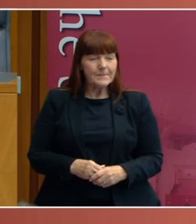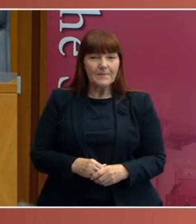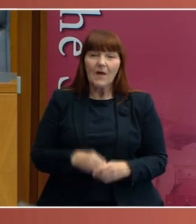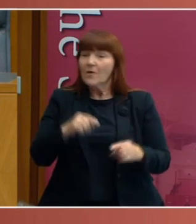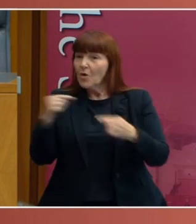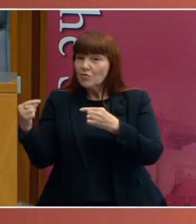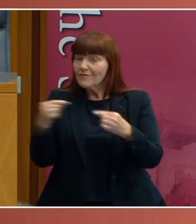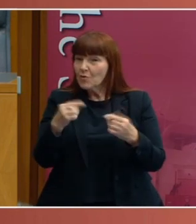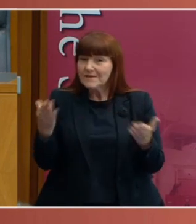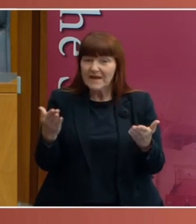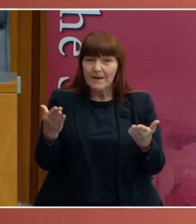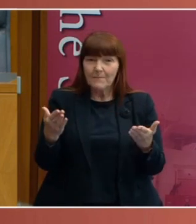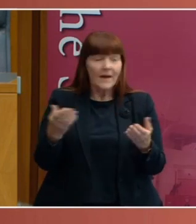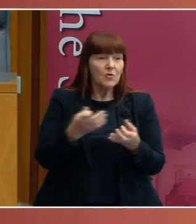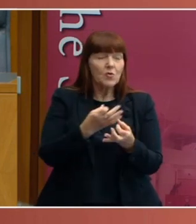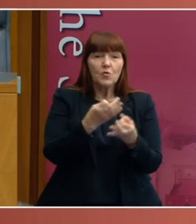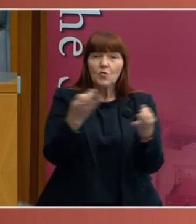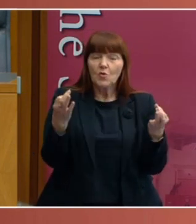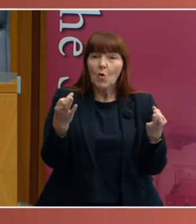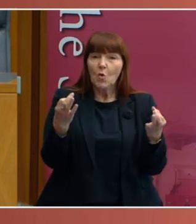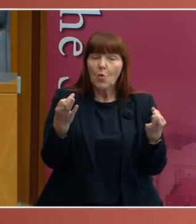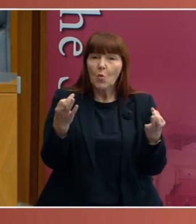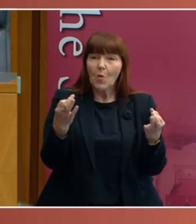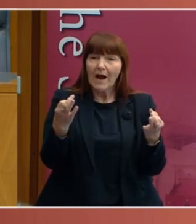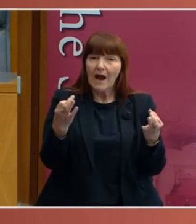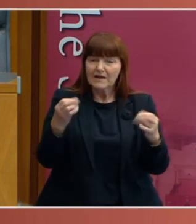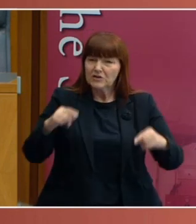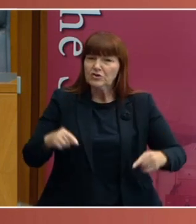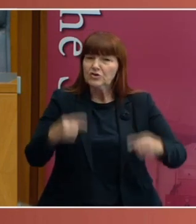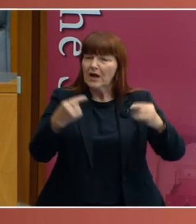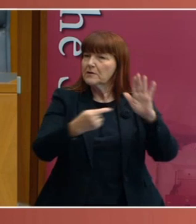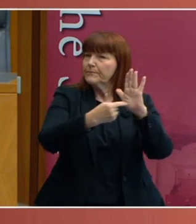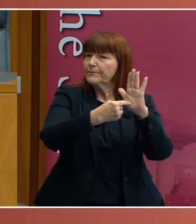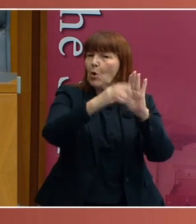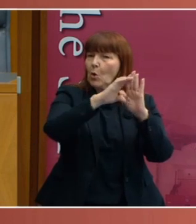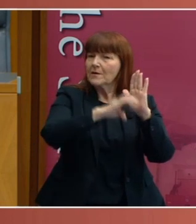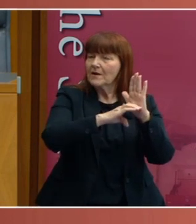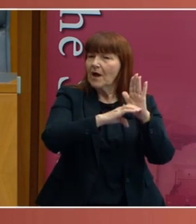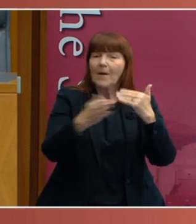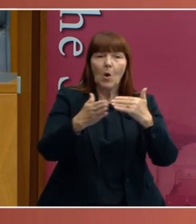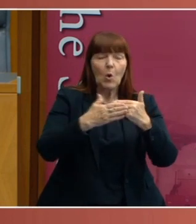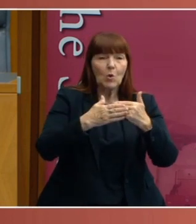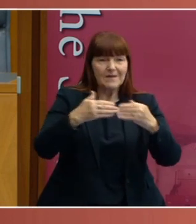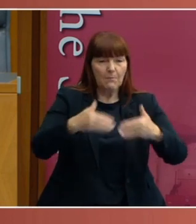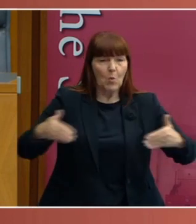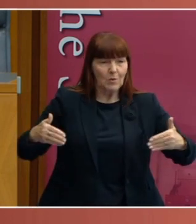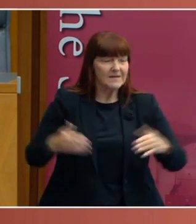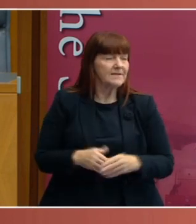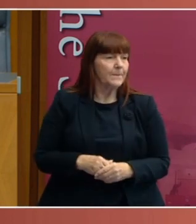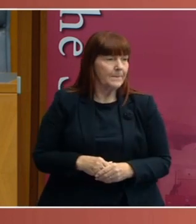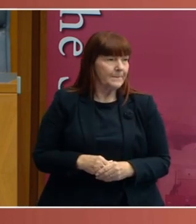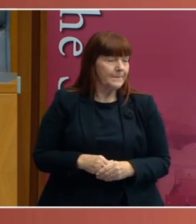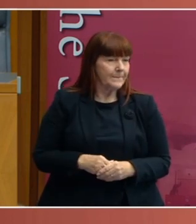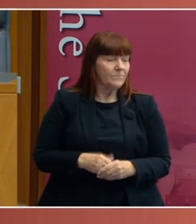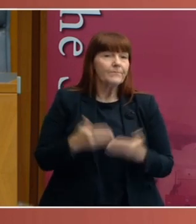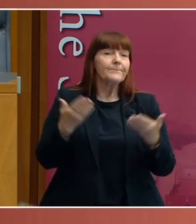controversy, no one actually initiated a constitutional challenge to the border closures. Okay,